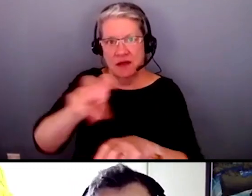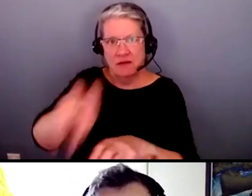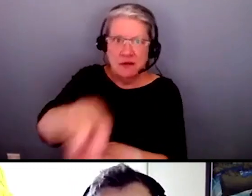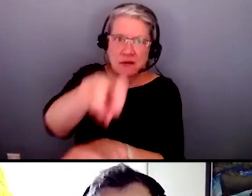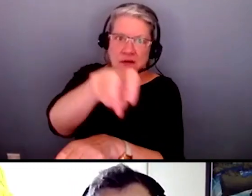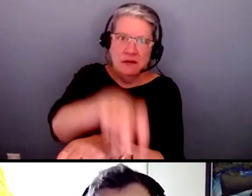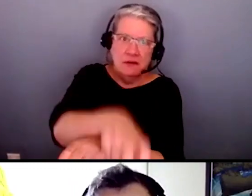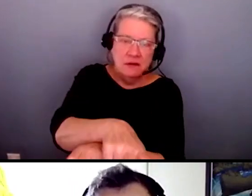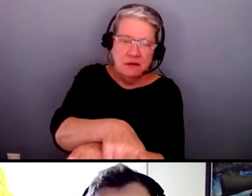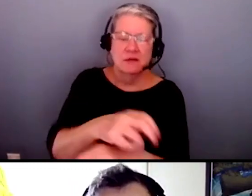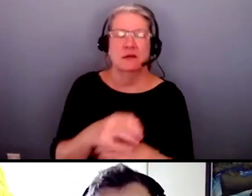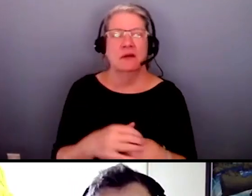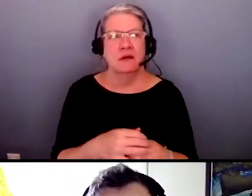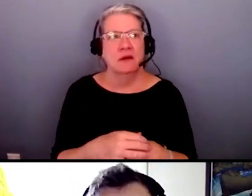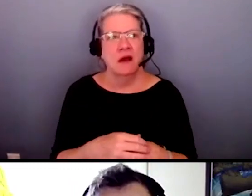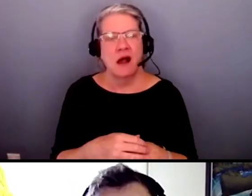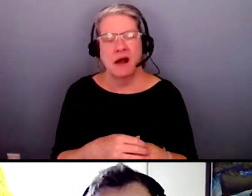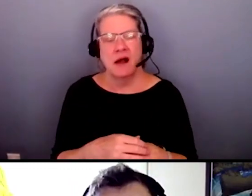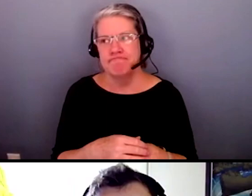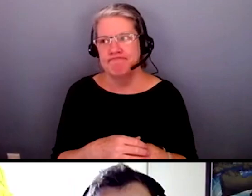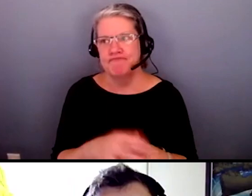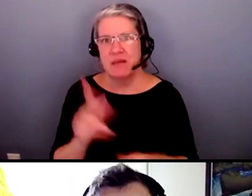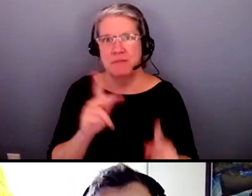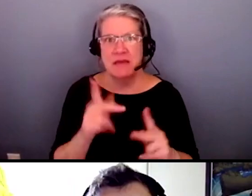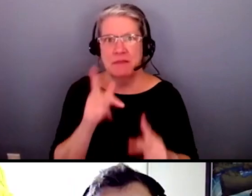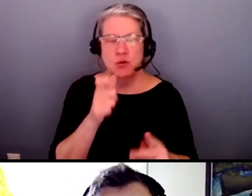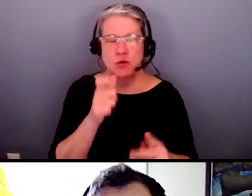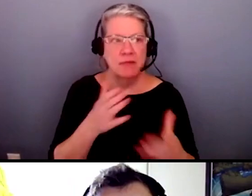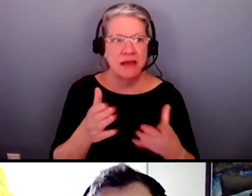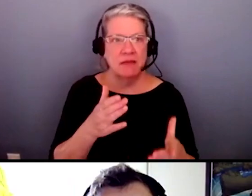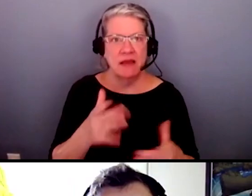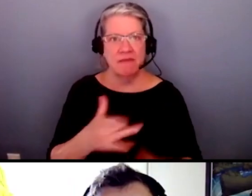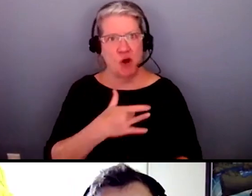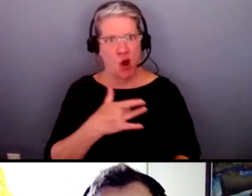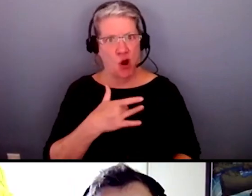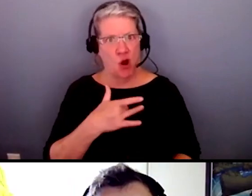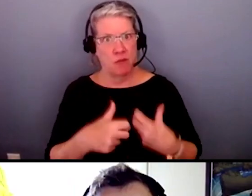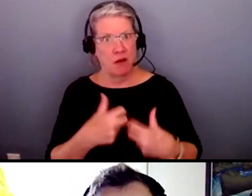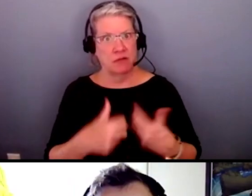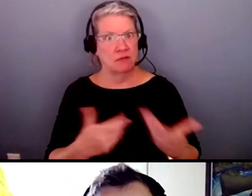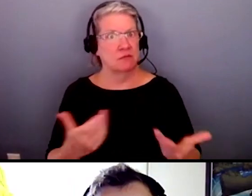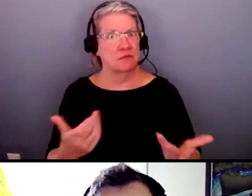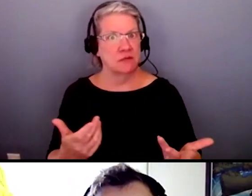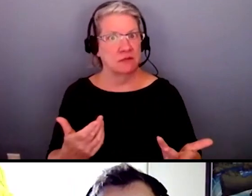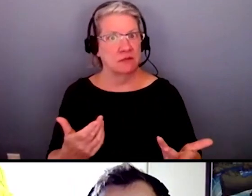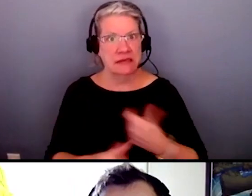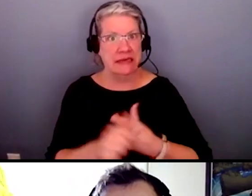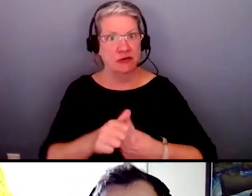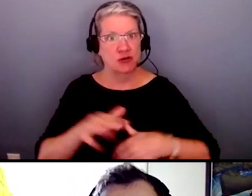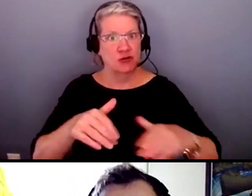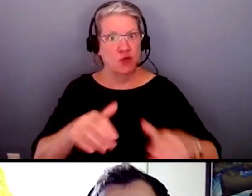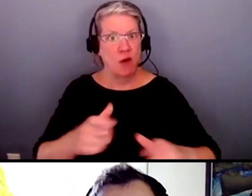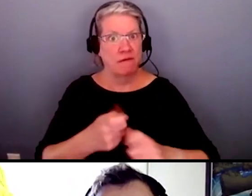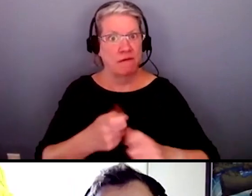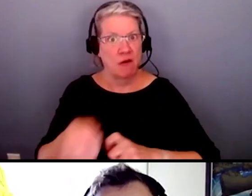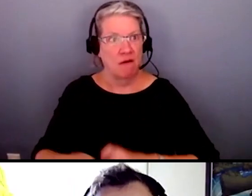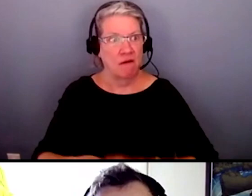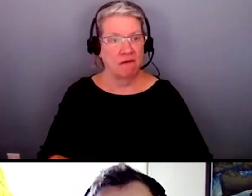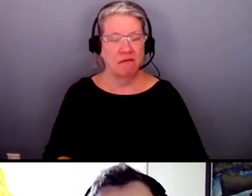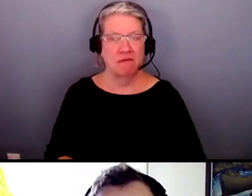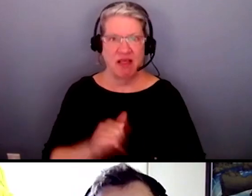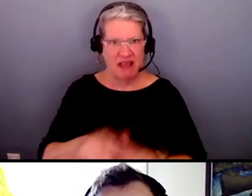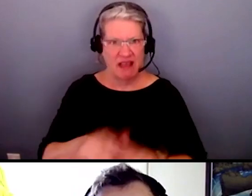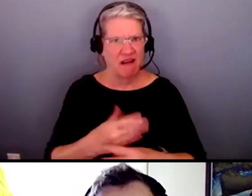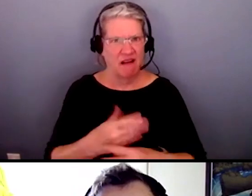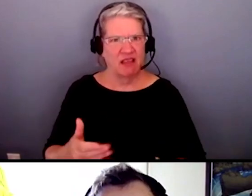um people who might have cardio issues or it's dangerous for them to be walking a lot that type of